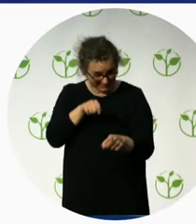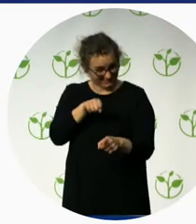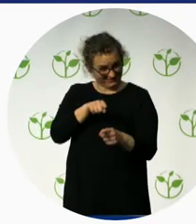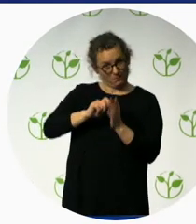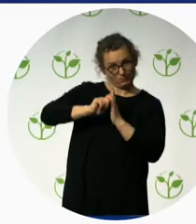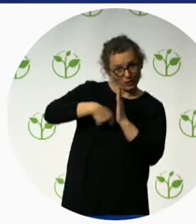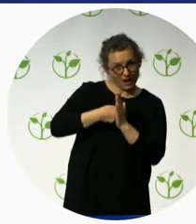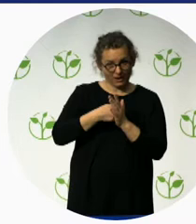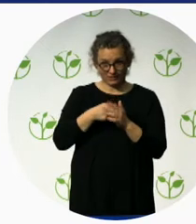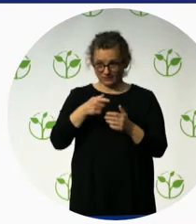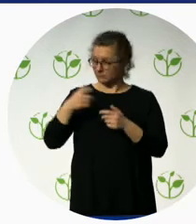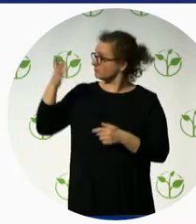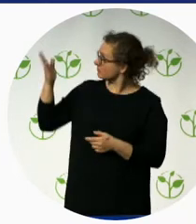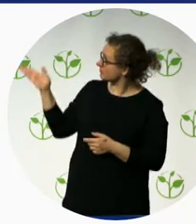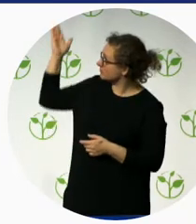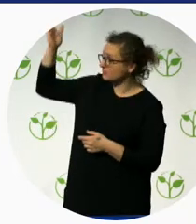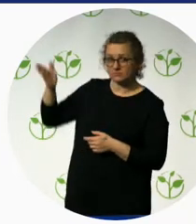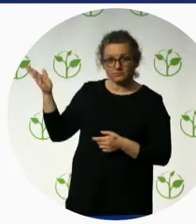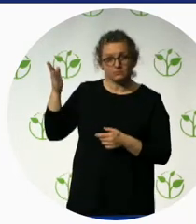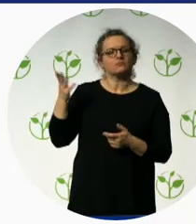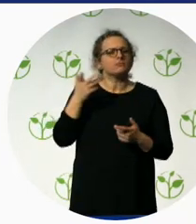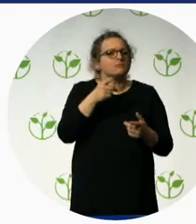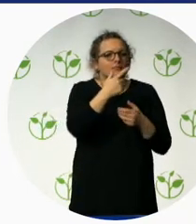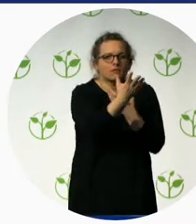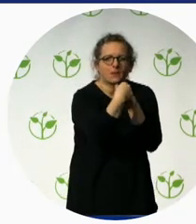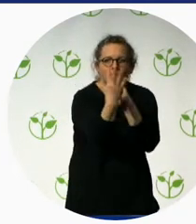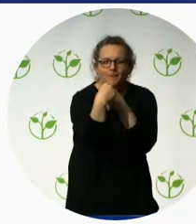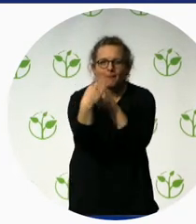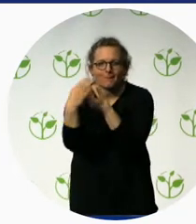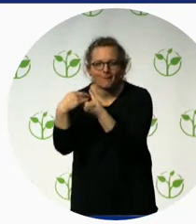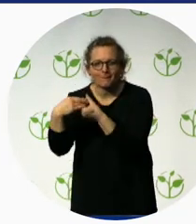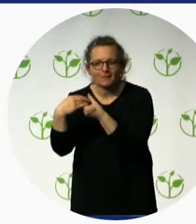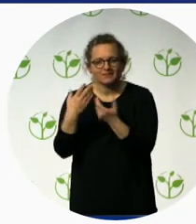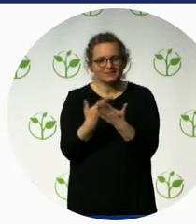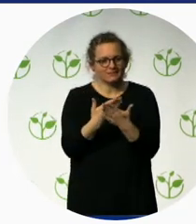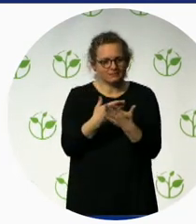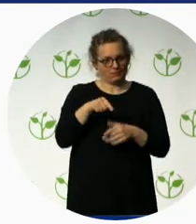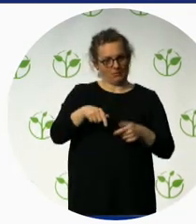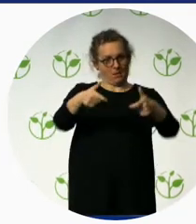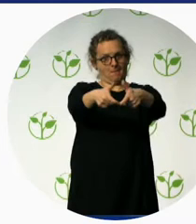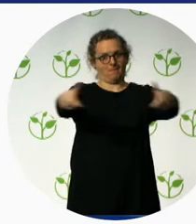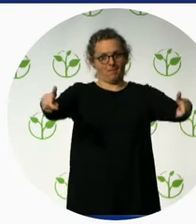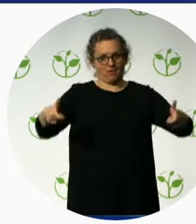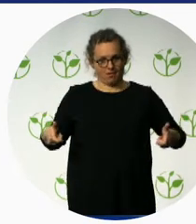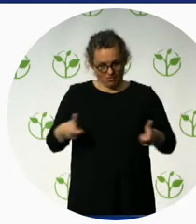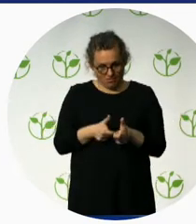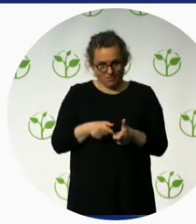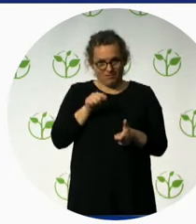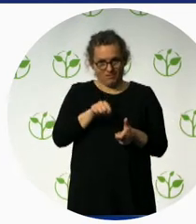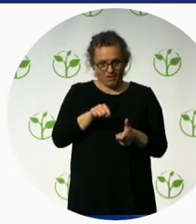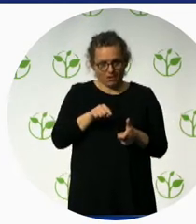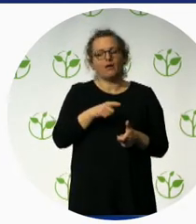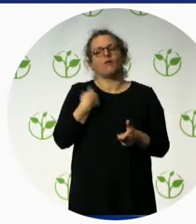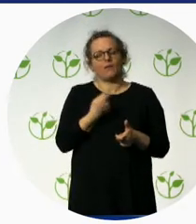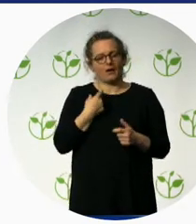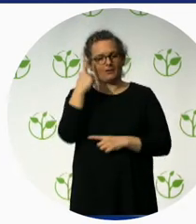creating a kind of platform from private sector. So, for example, we